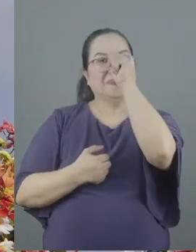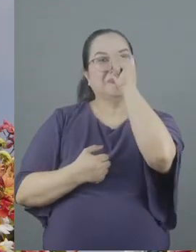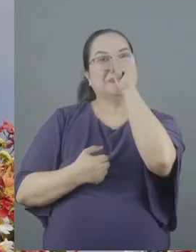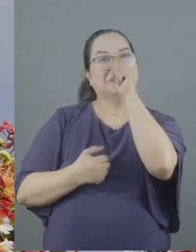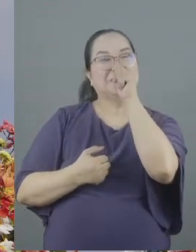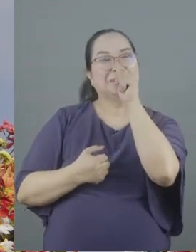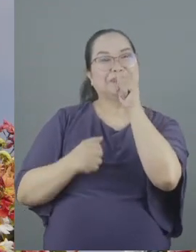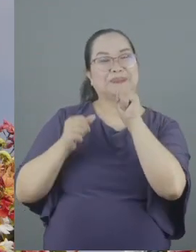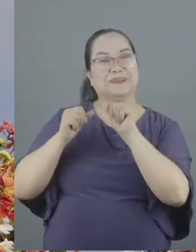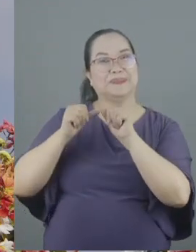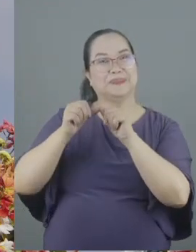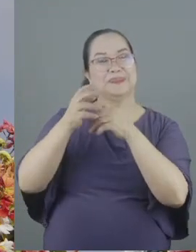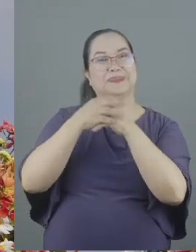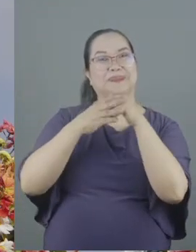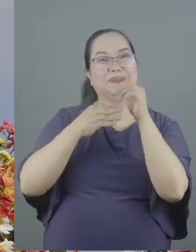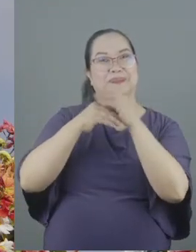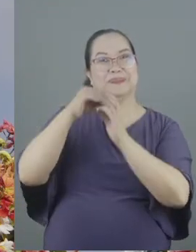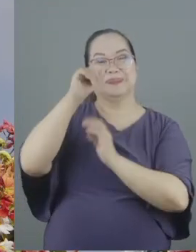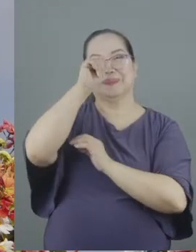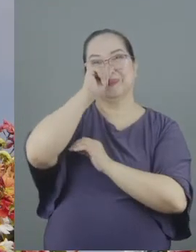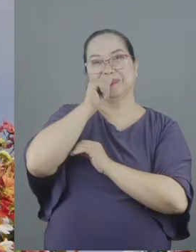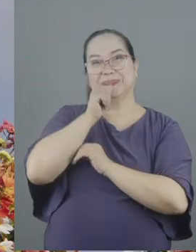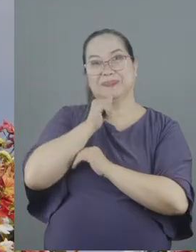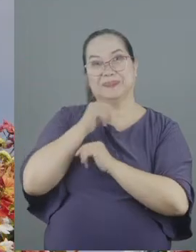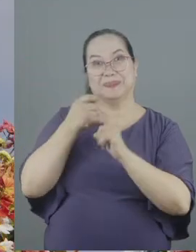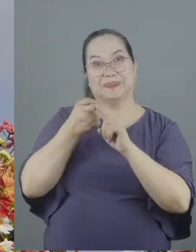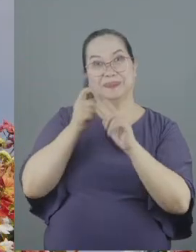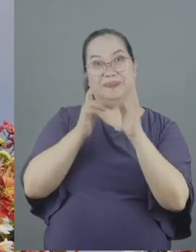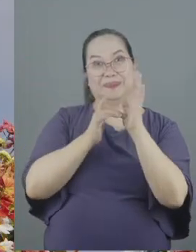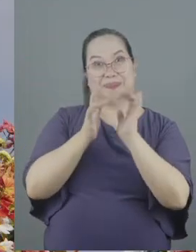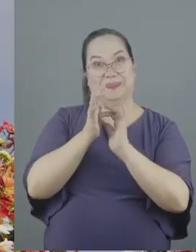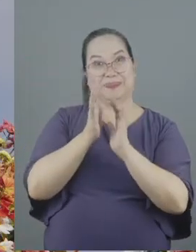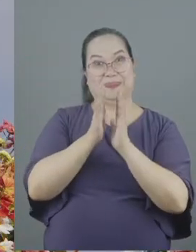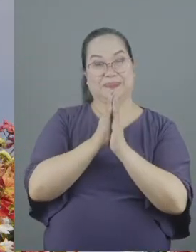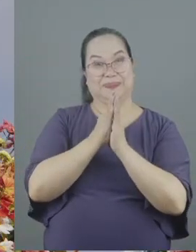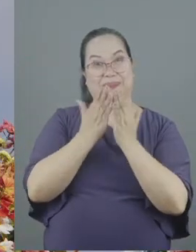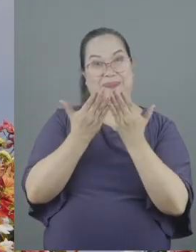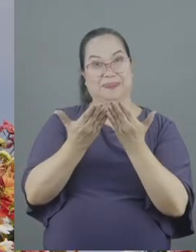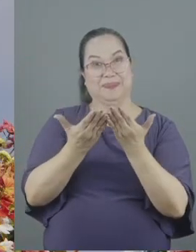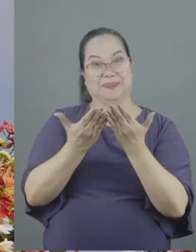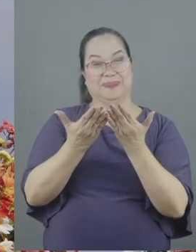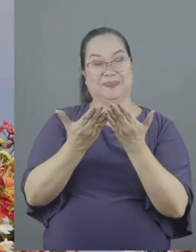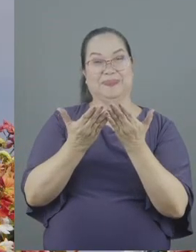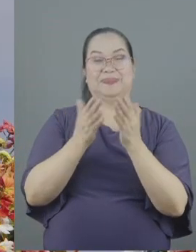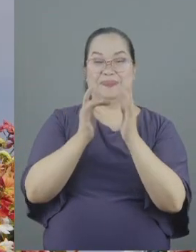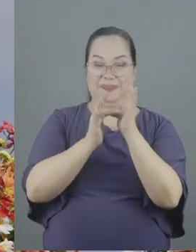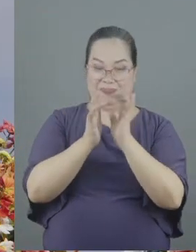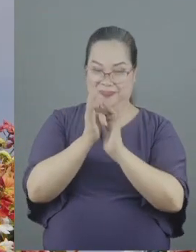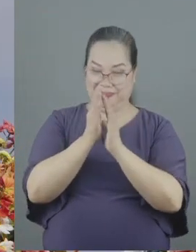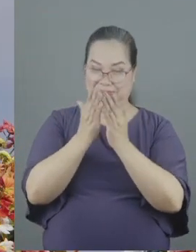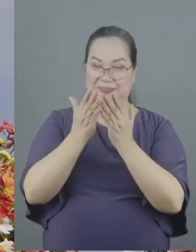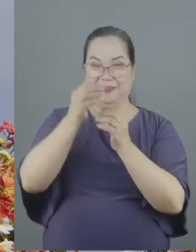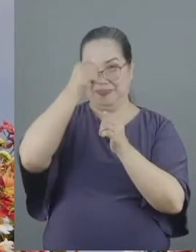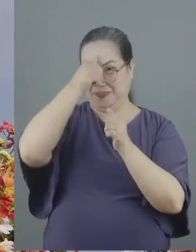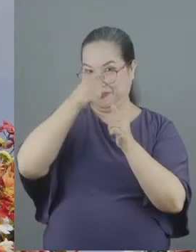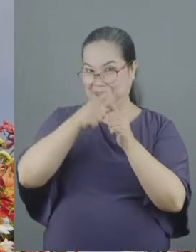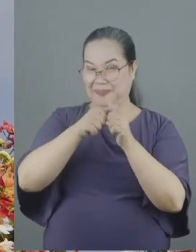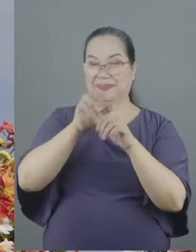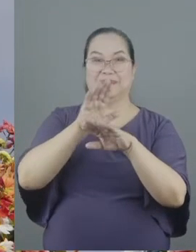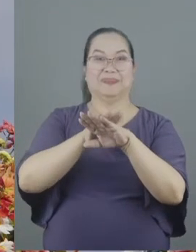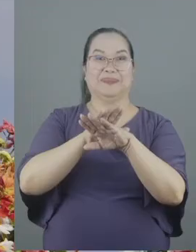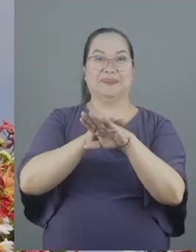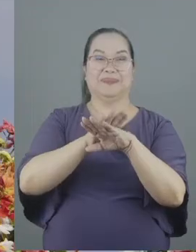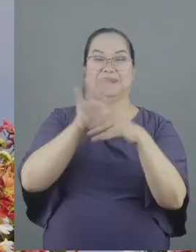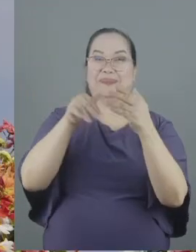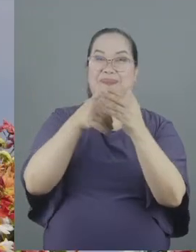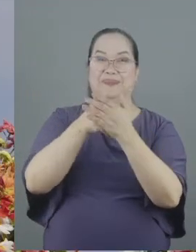and our comfort and consolation from the scriptures the scriptures remind us that the obligation of more mature